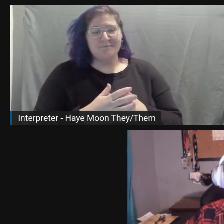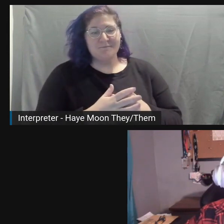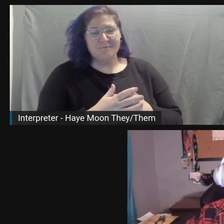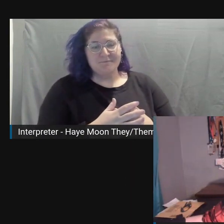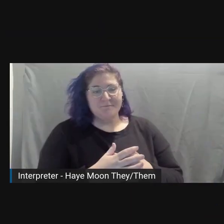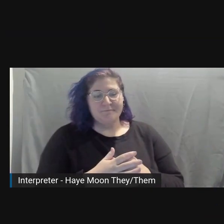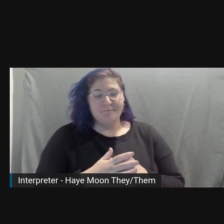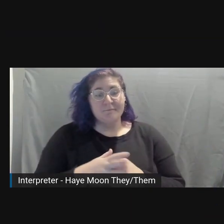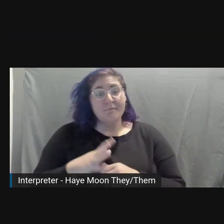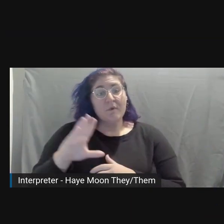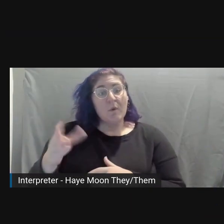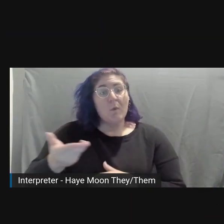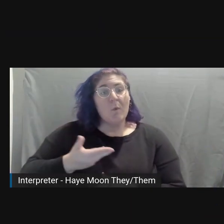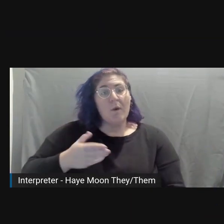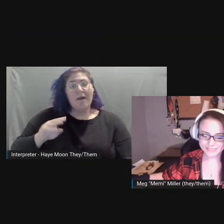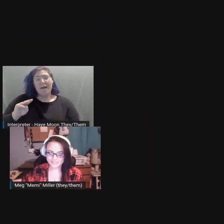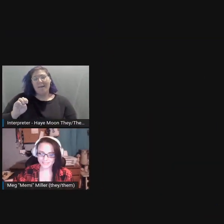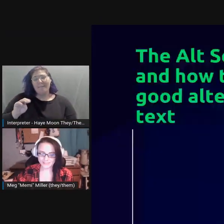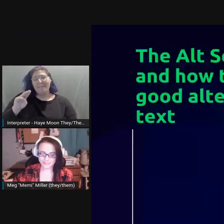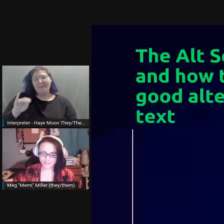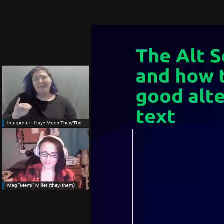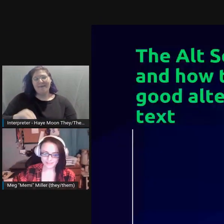Welcome, Mimi. Hi.